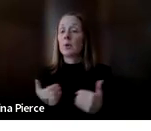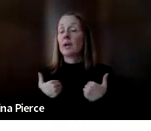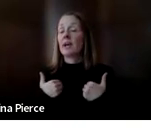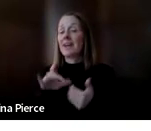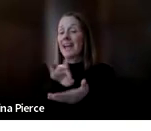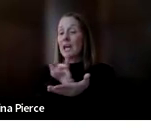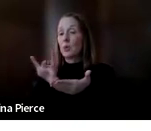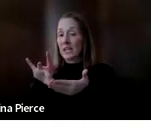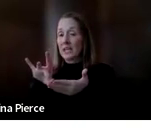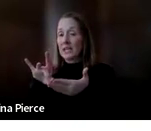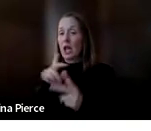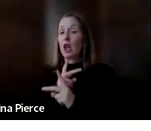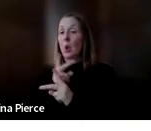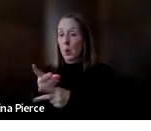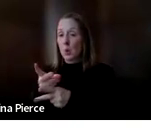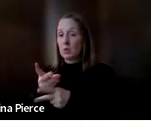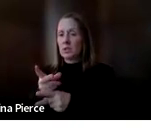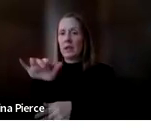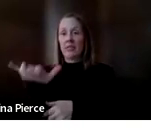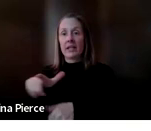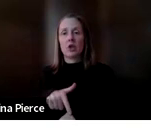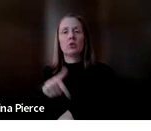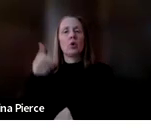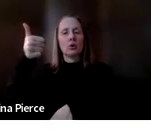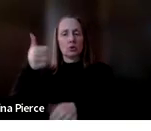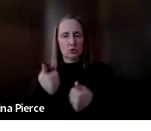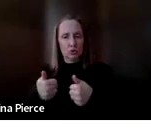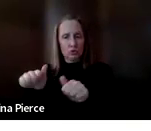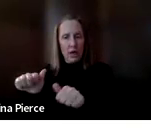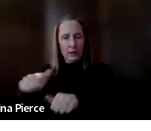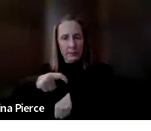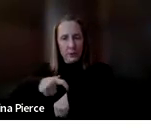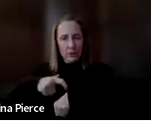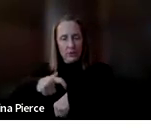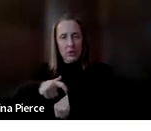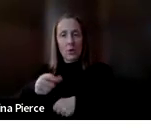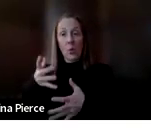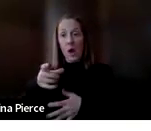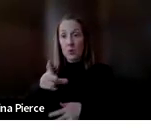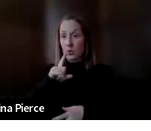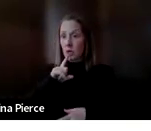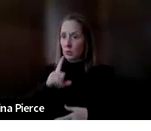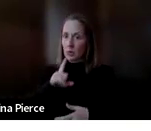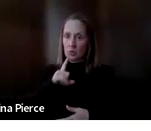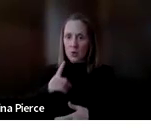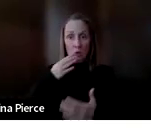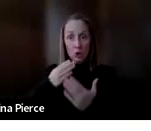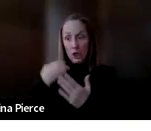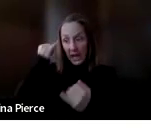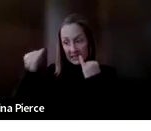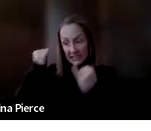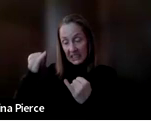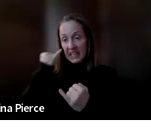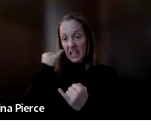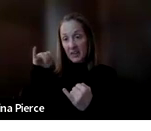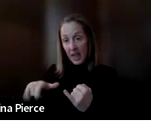That's one of the longer loan or trial periods. We want you to get a really, really good idea of if the